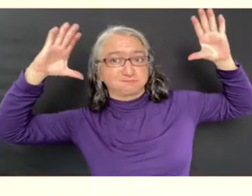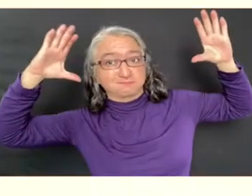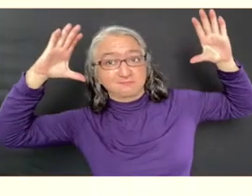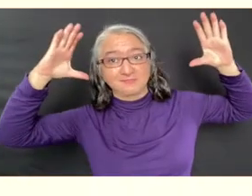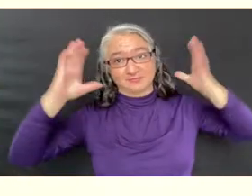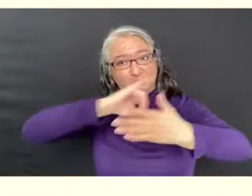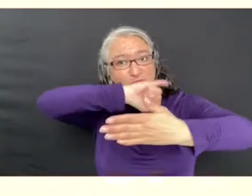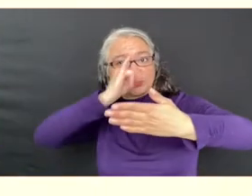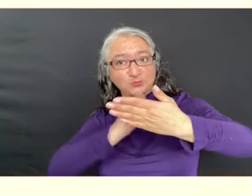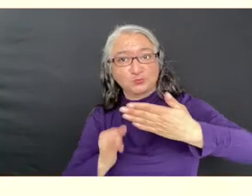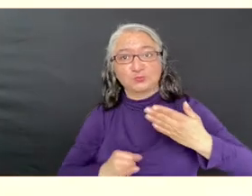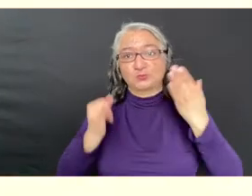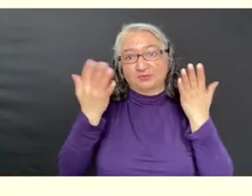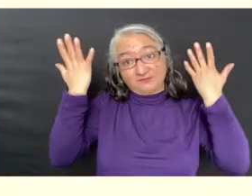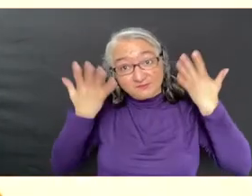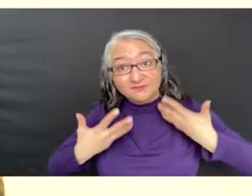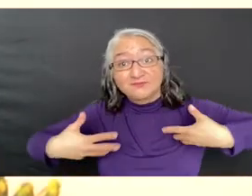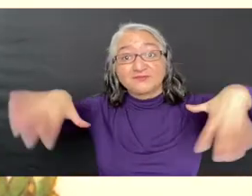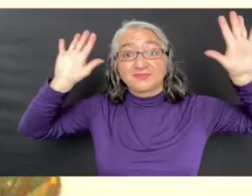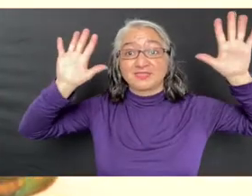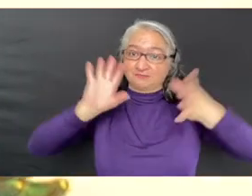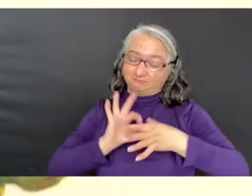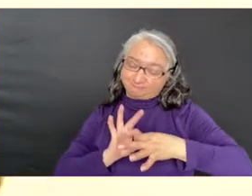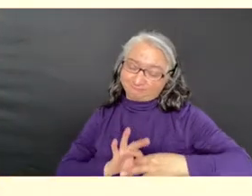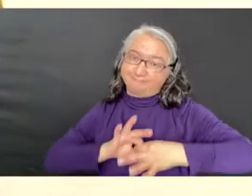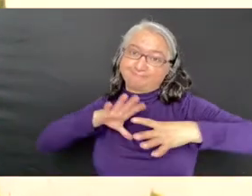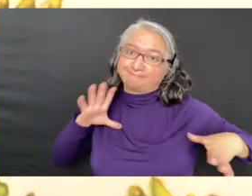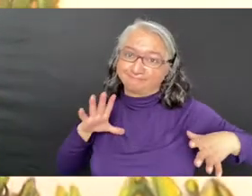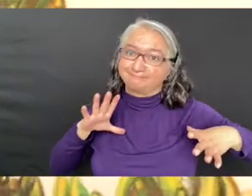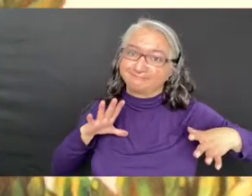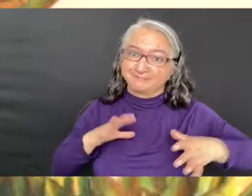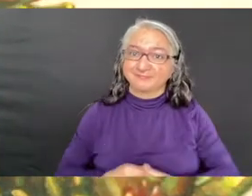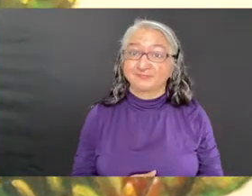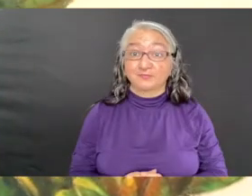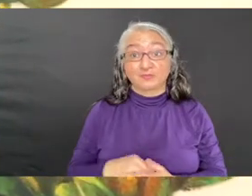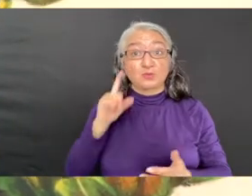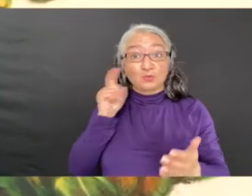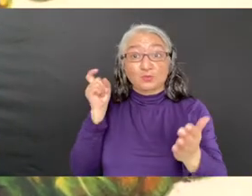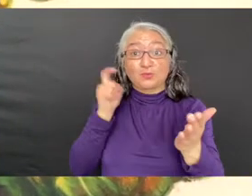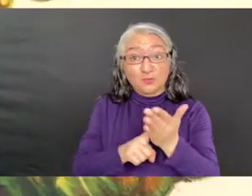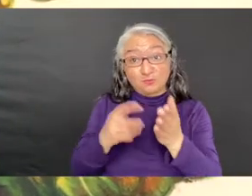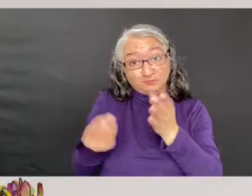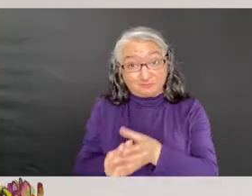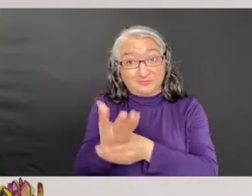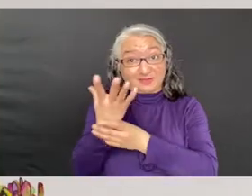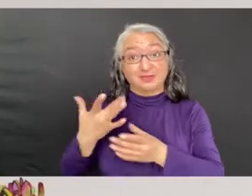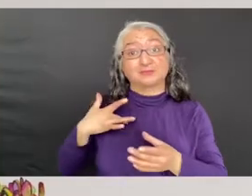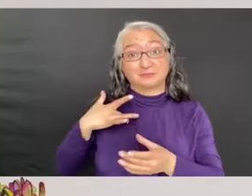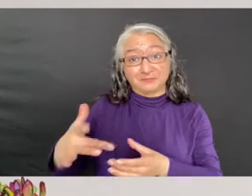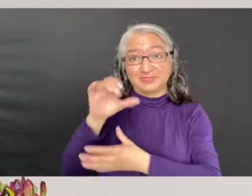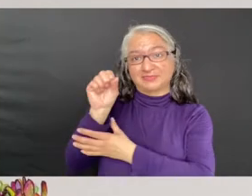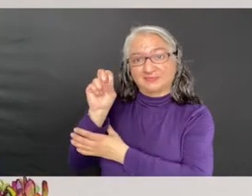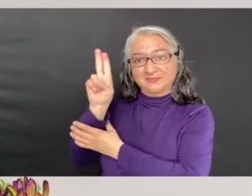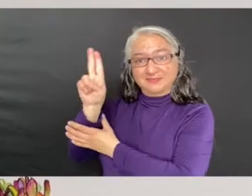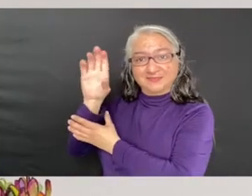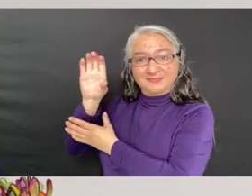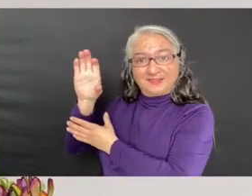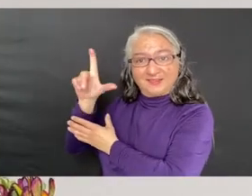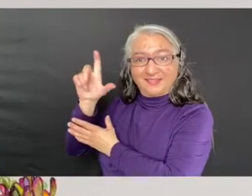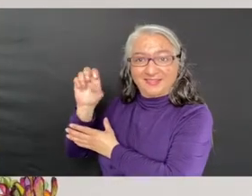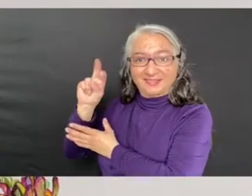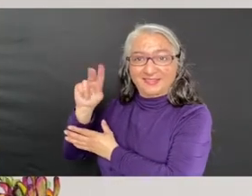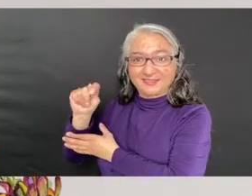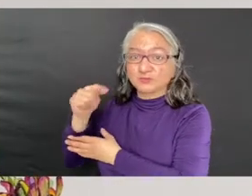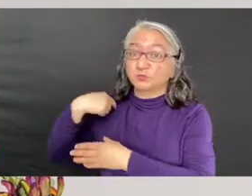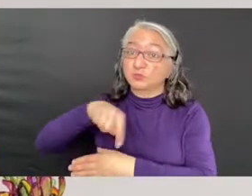it go. The investment is complete. Many of her pieces involve drawing succulents, and succulents are familiar to all of us.